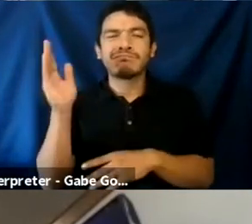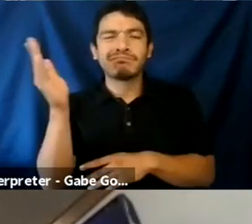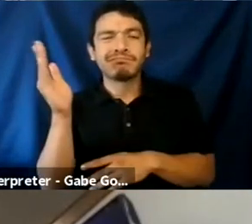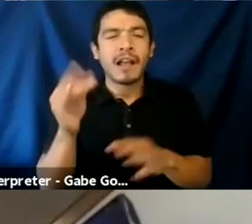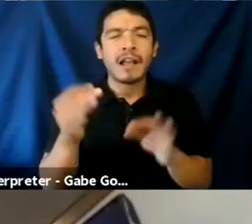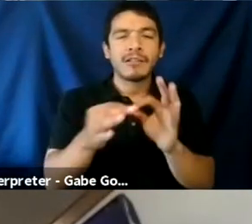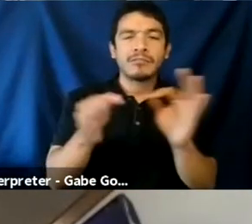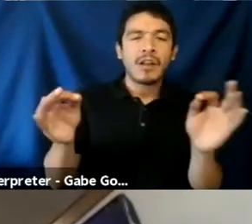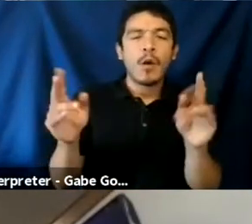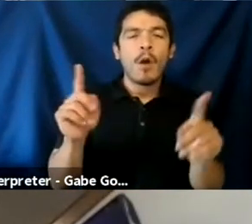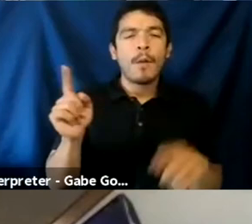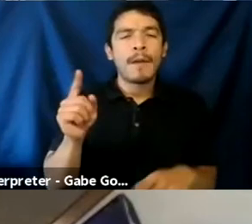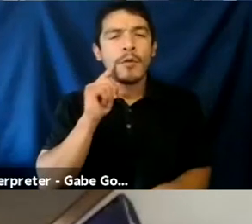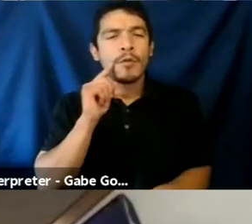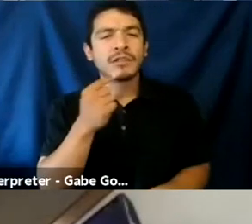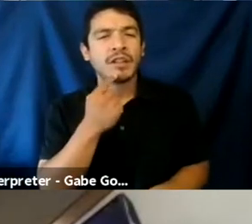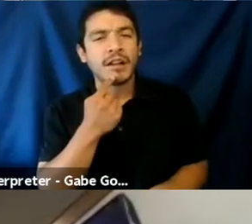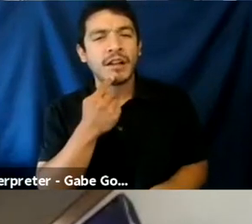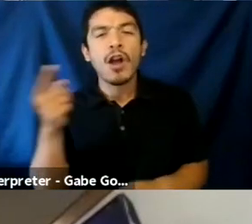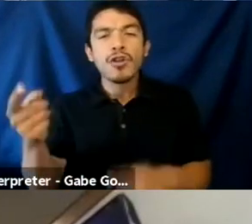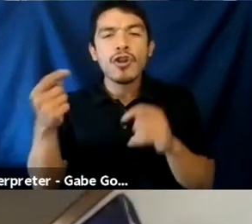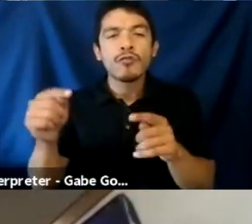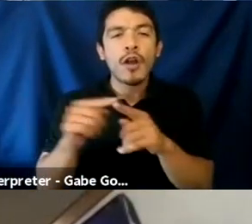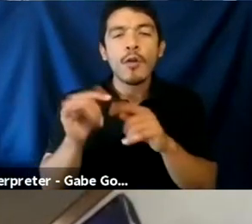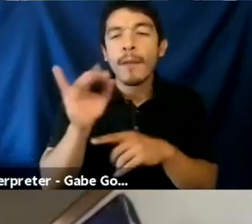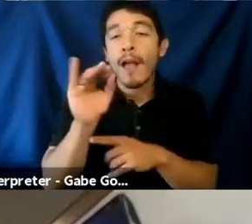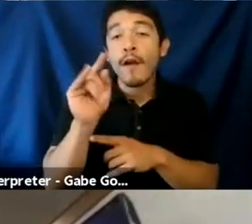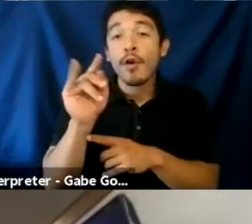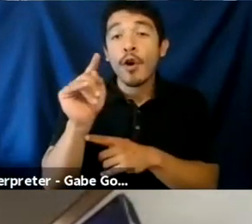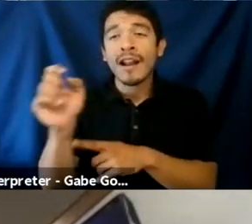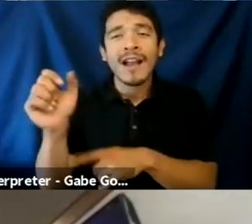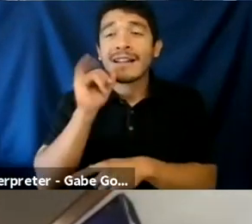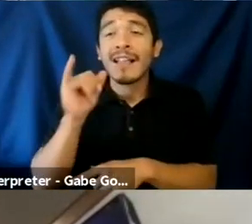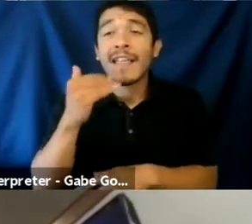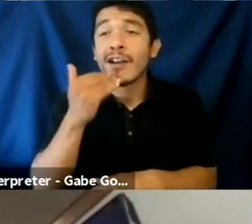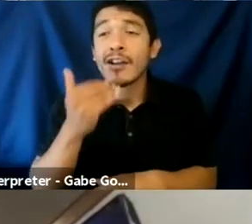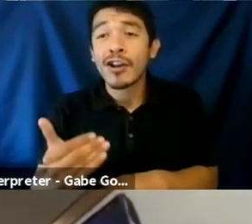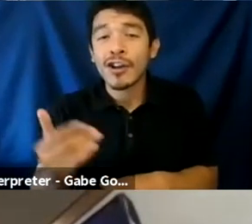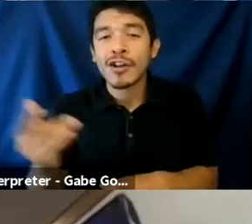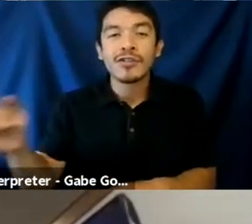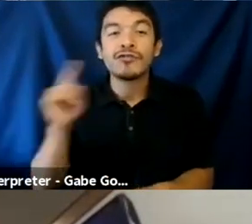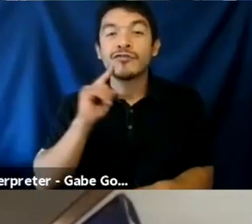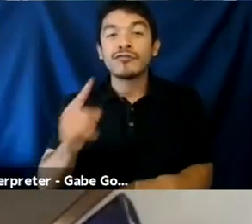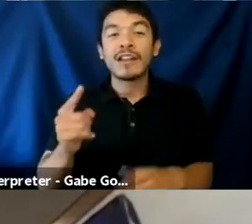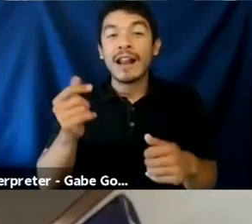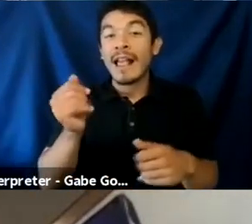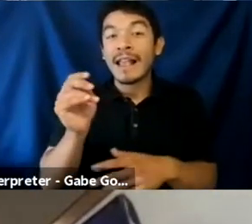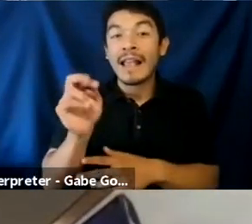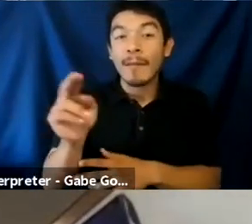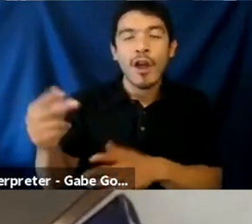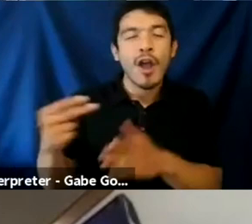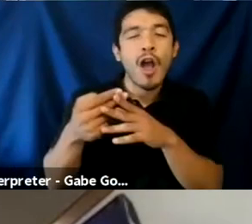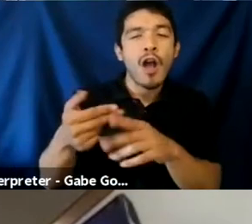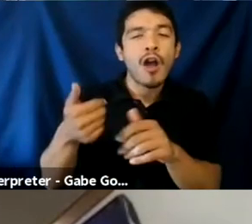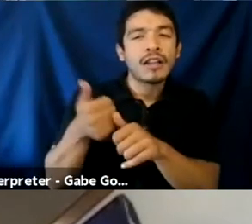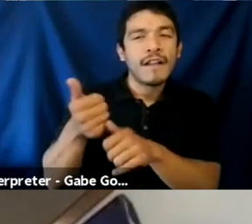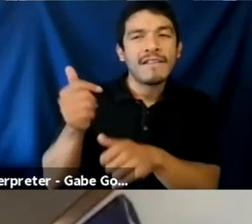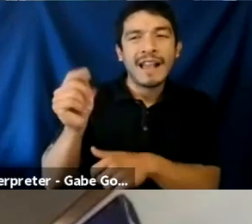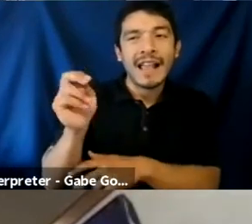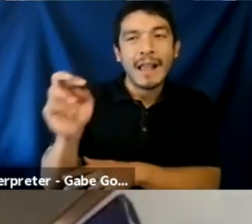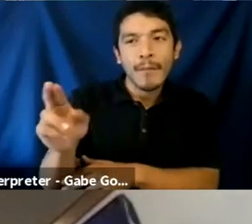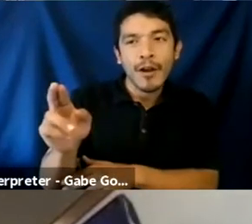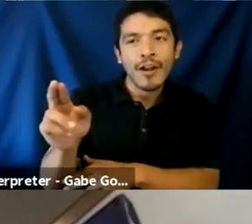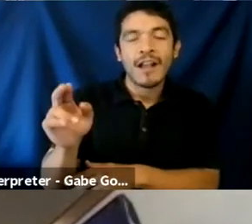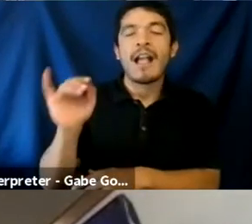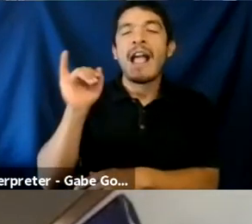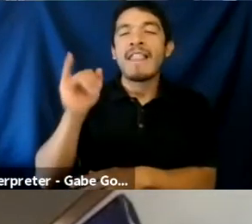people will have like, oh, well, you know, she tried to play Fortnite and she's not really that good. she really like a gamer? She calls herself a gamer. Like, so there, there are like, you know, that,